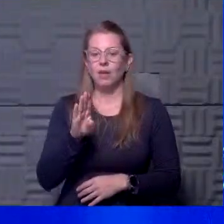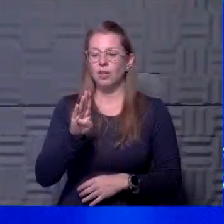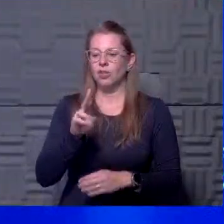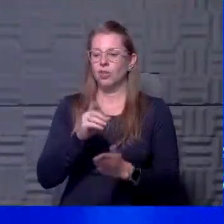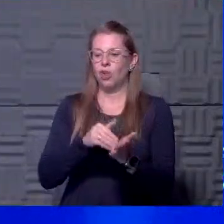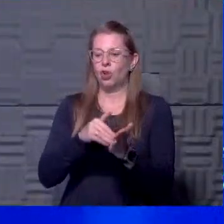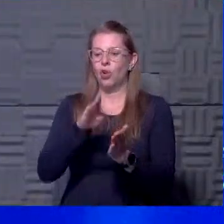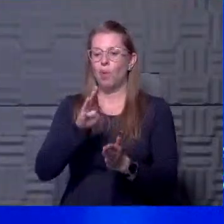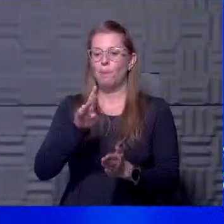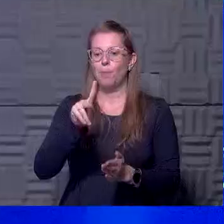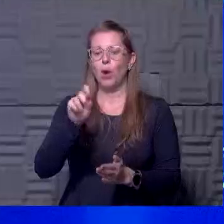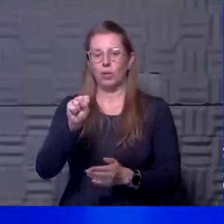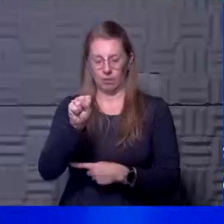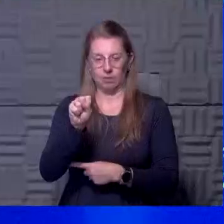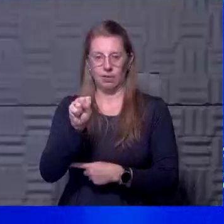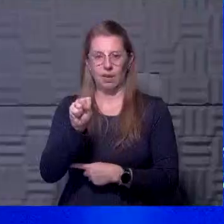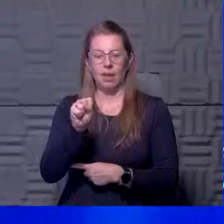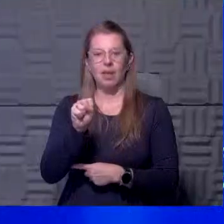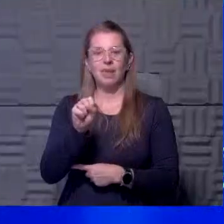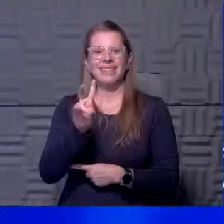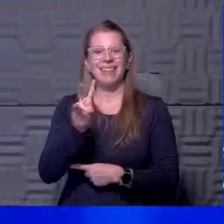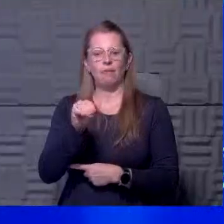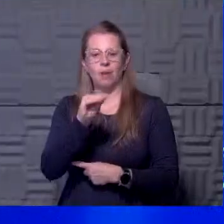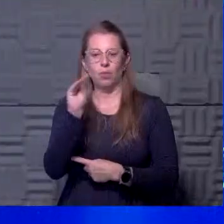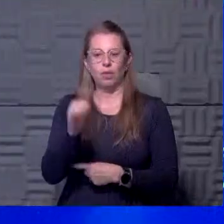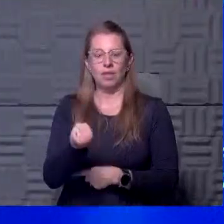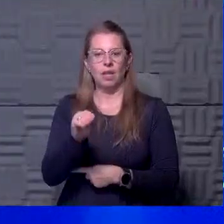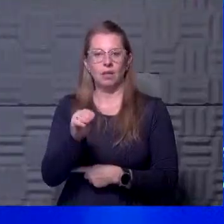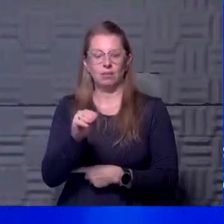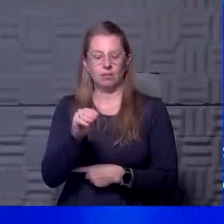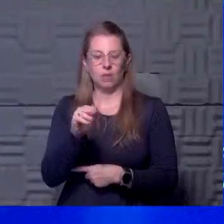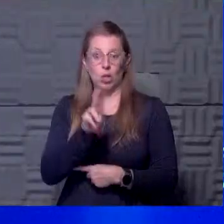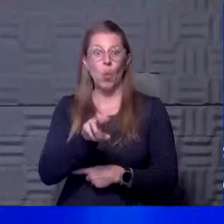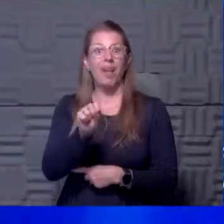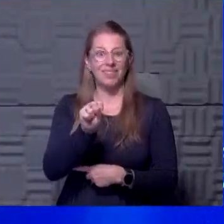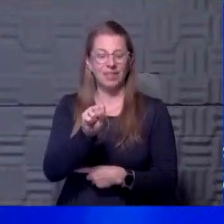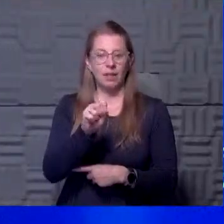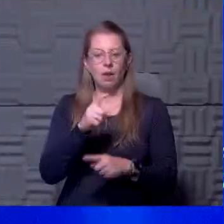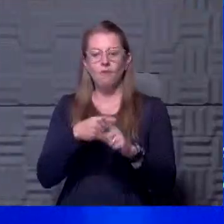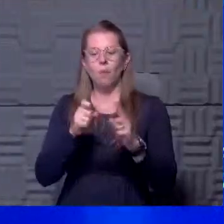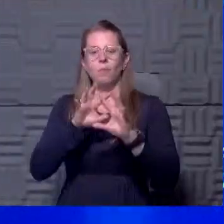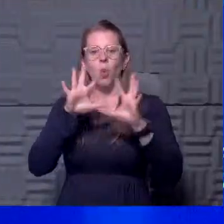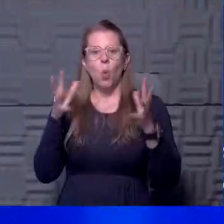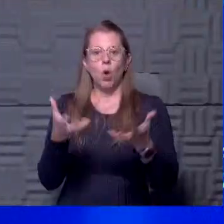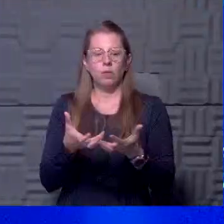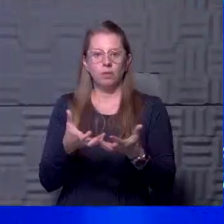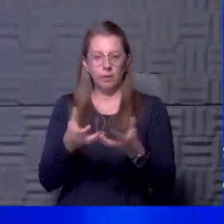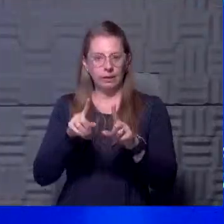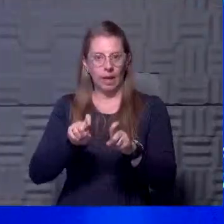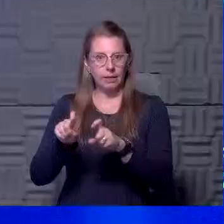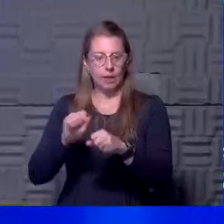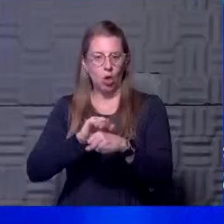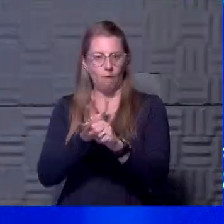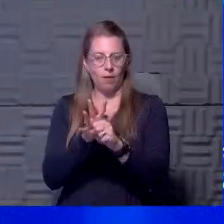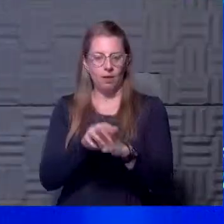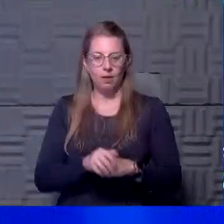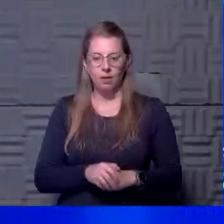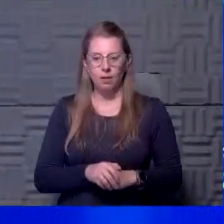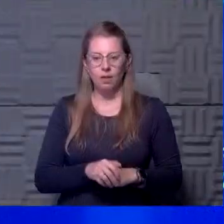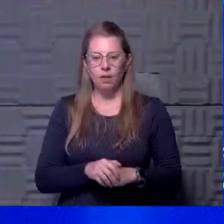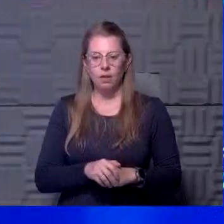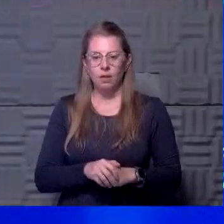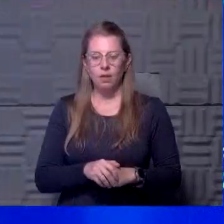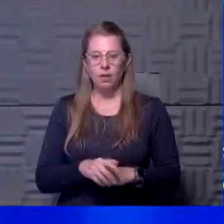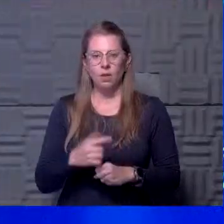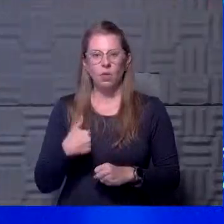of the world's COVID testing. That seems like a high percentage. On the other hand, we have 25% of the cases and 5%